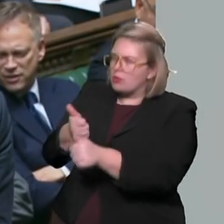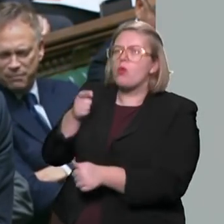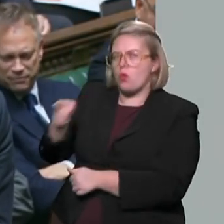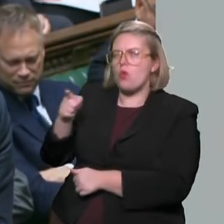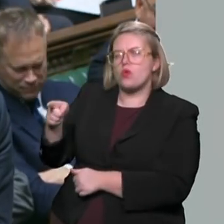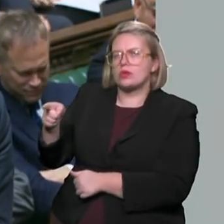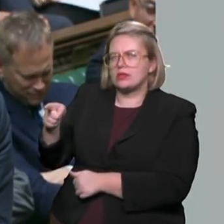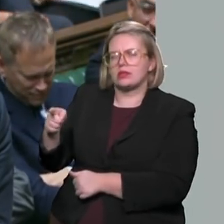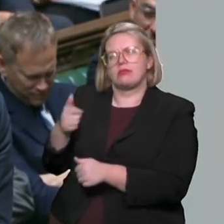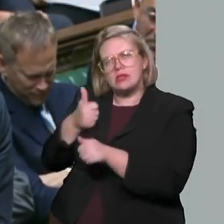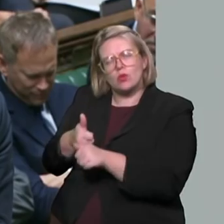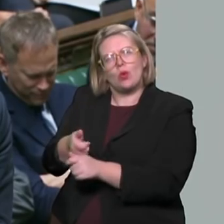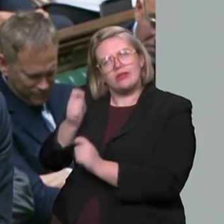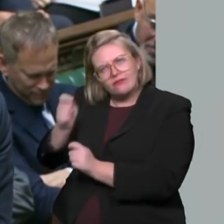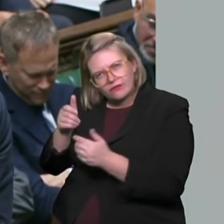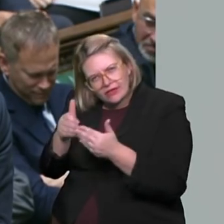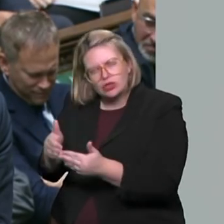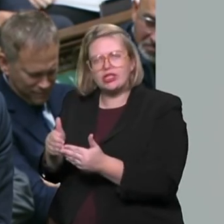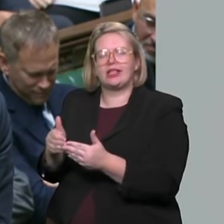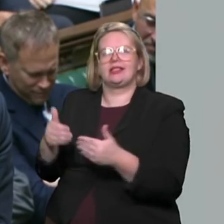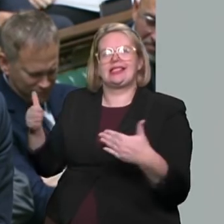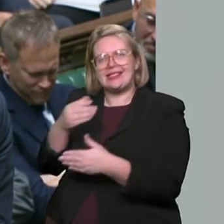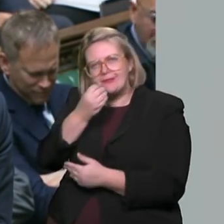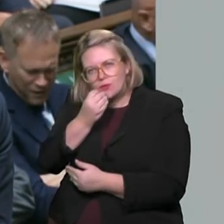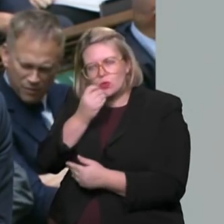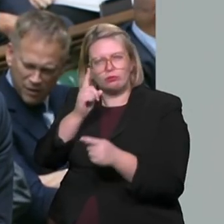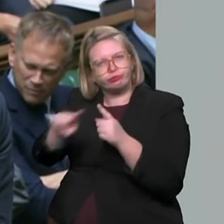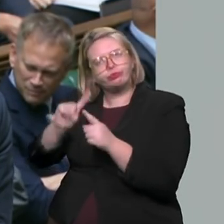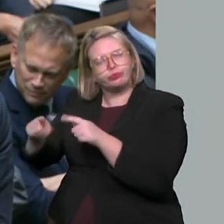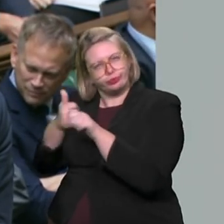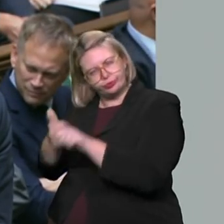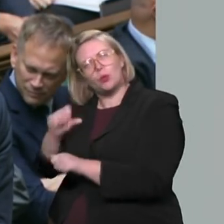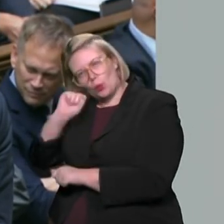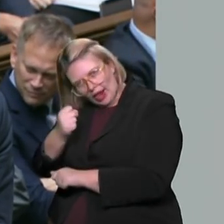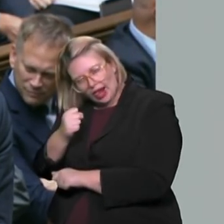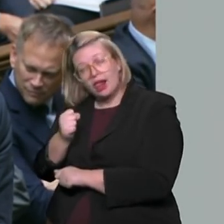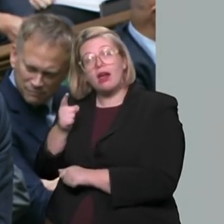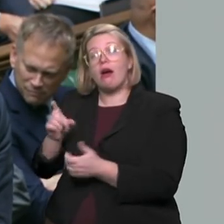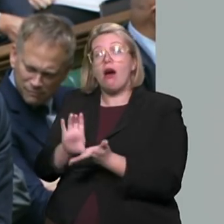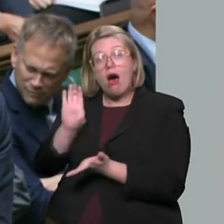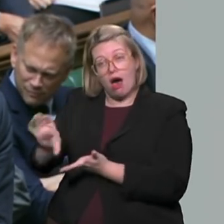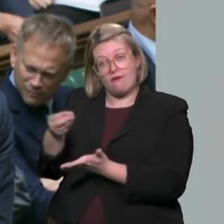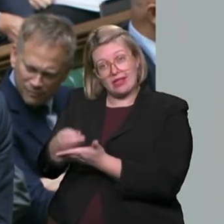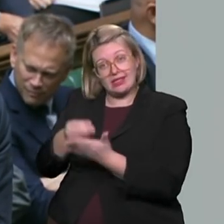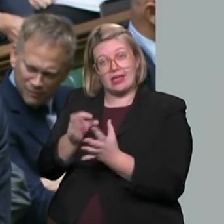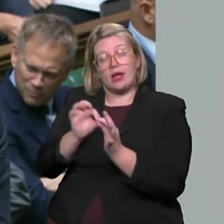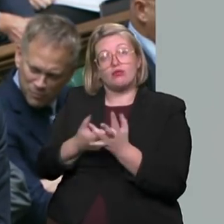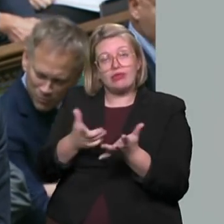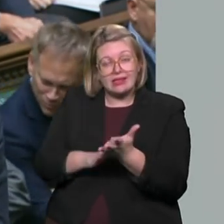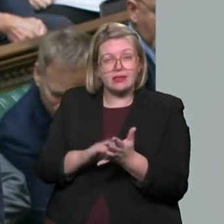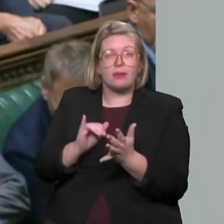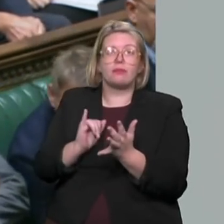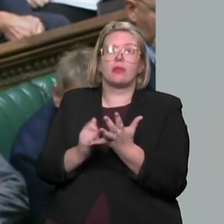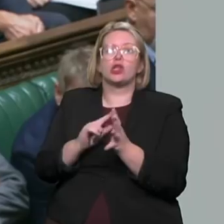the fishing and the seafood business across the country. The scheme has approved funding in Brixham, in Salcombe and in Dartmouth,